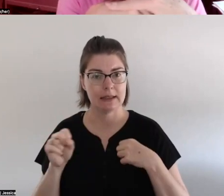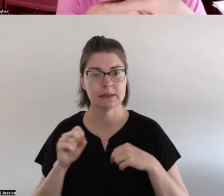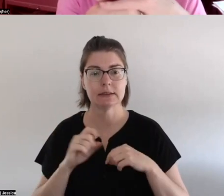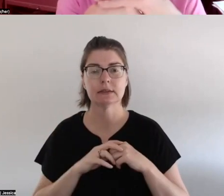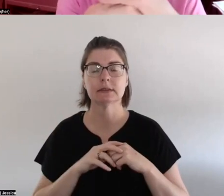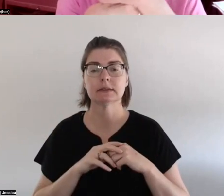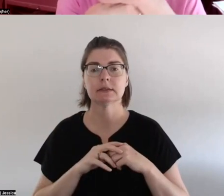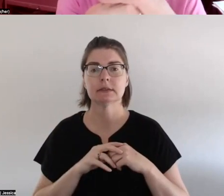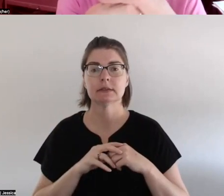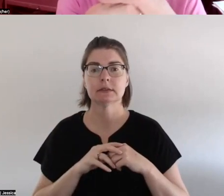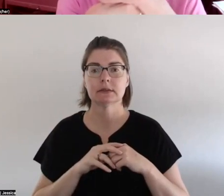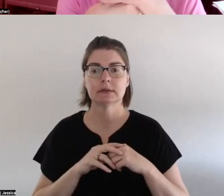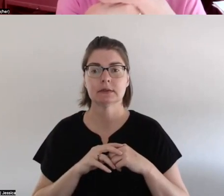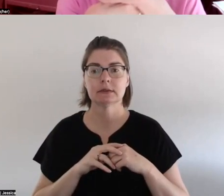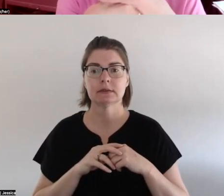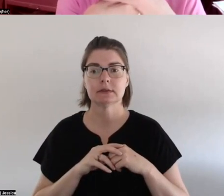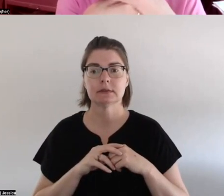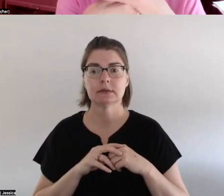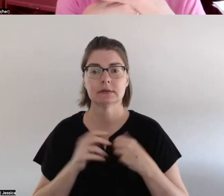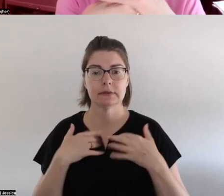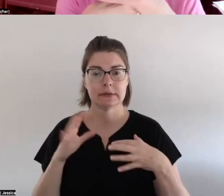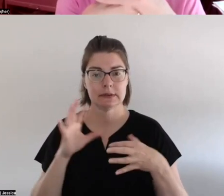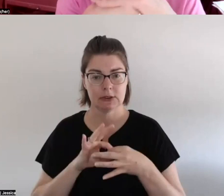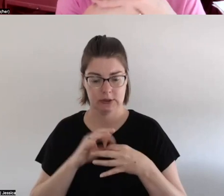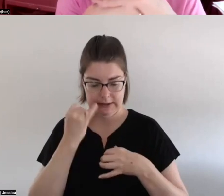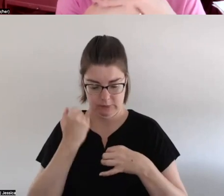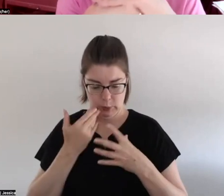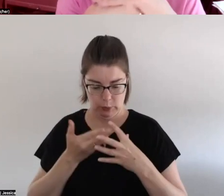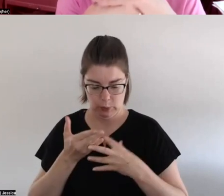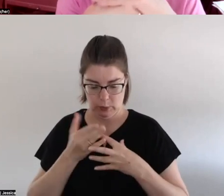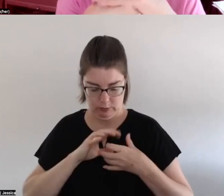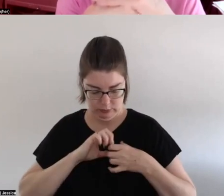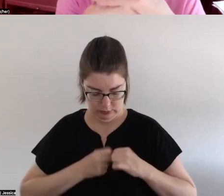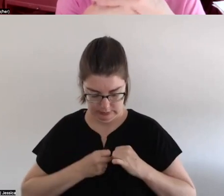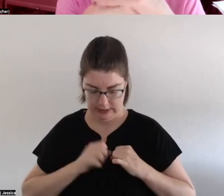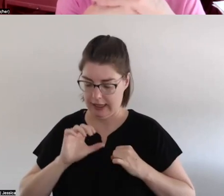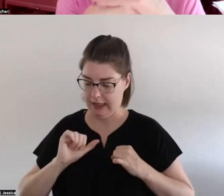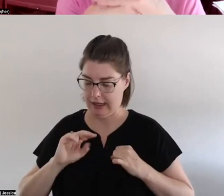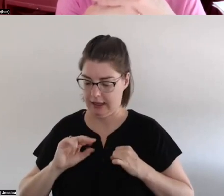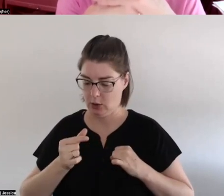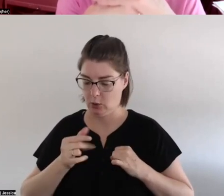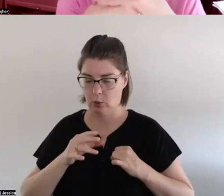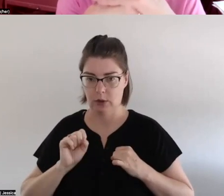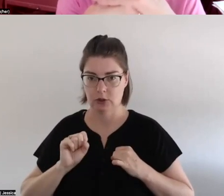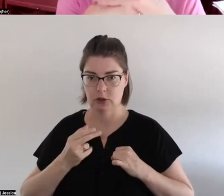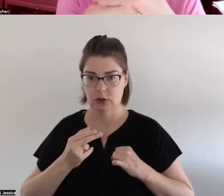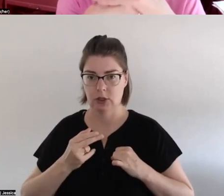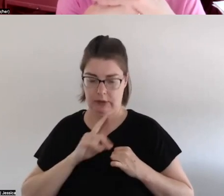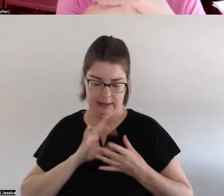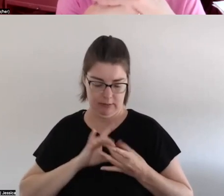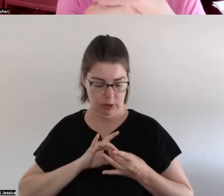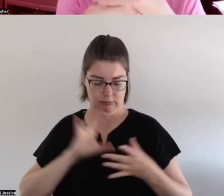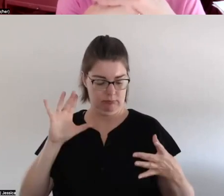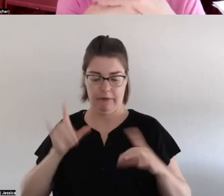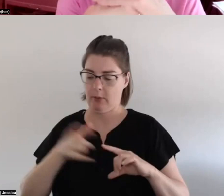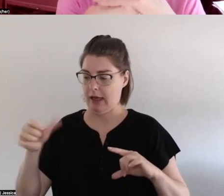when when we're in a state of anguish it's true we're in alienation and disconnection from